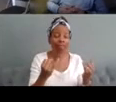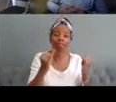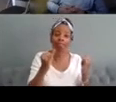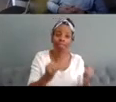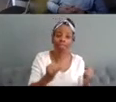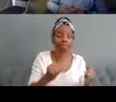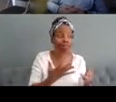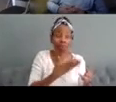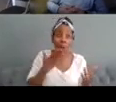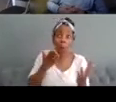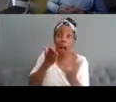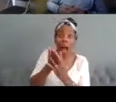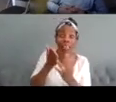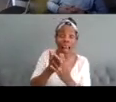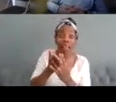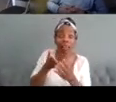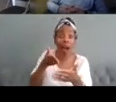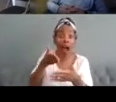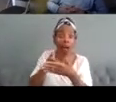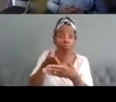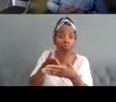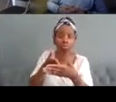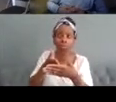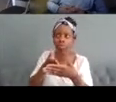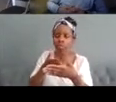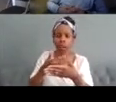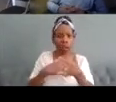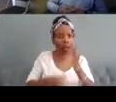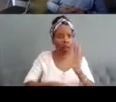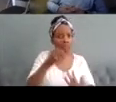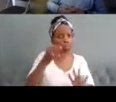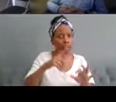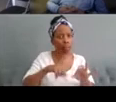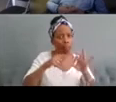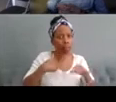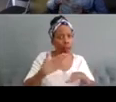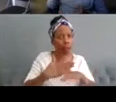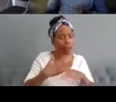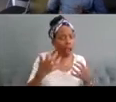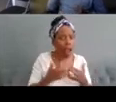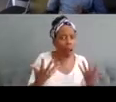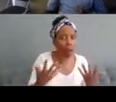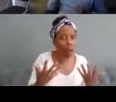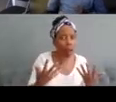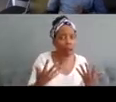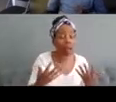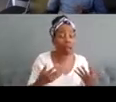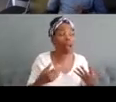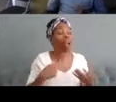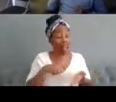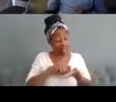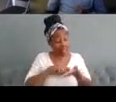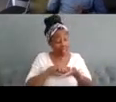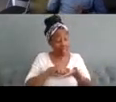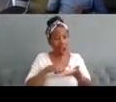how can you produce more obviously quality work how can you scale up works or reach audiences at all